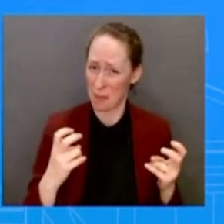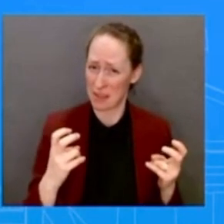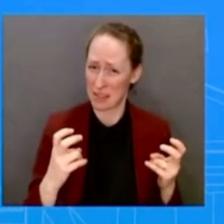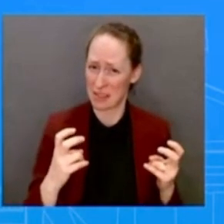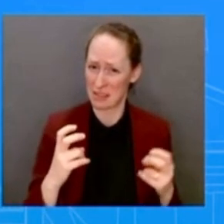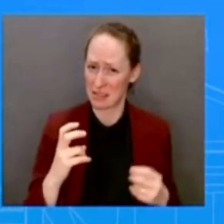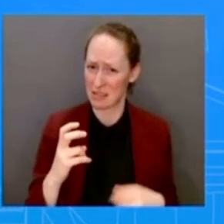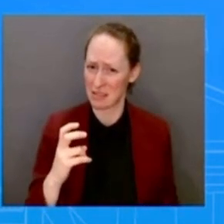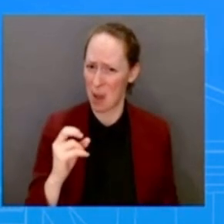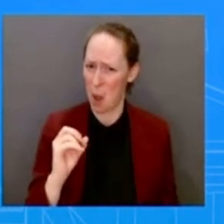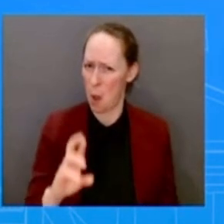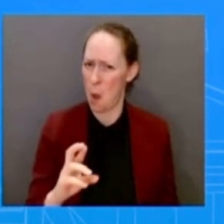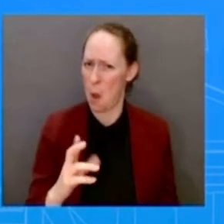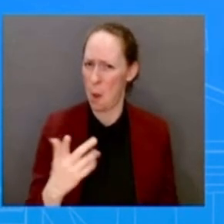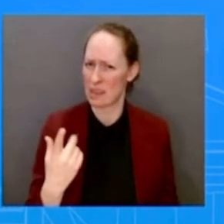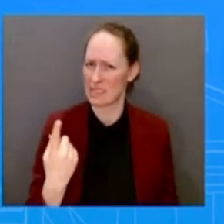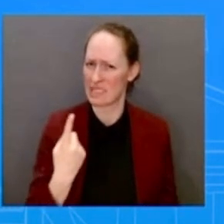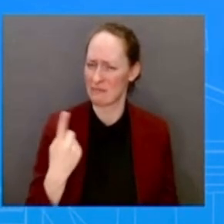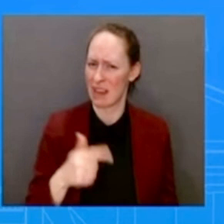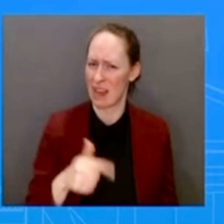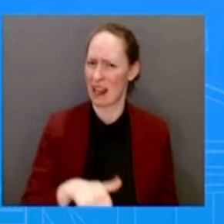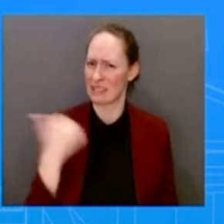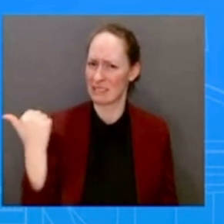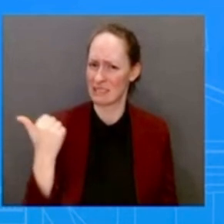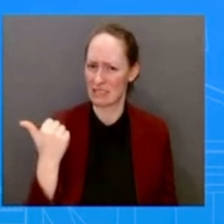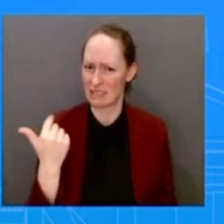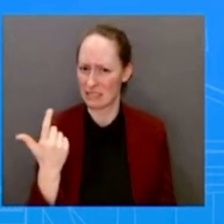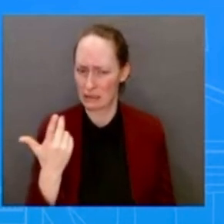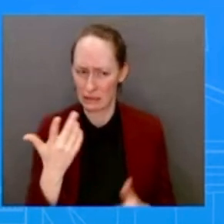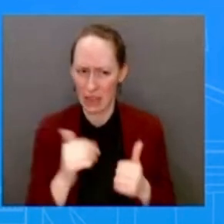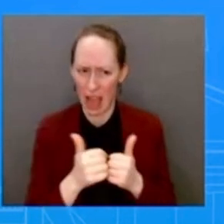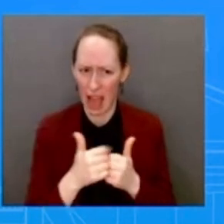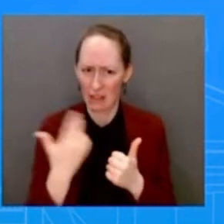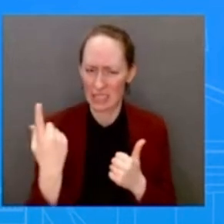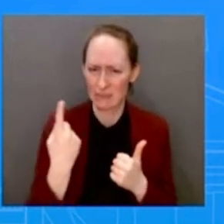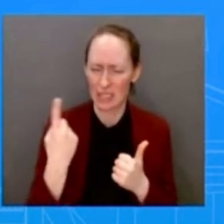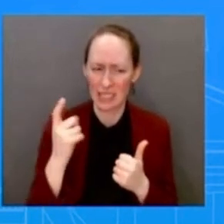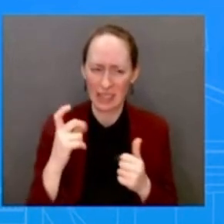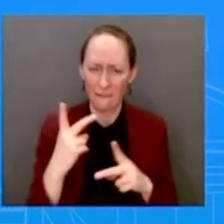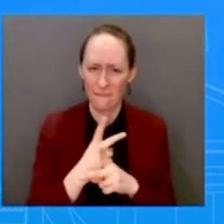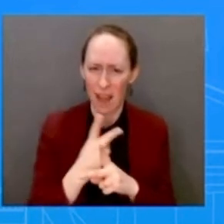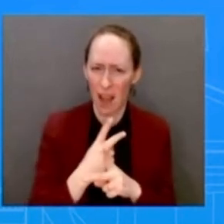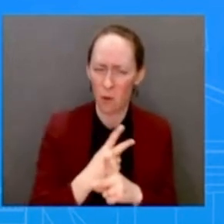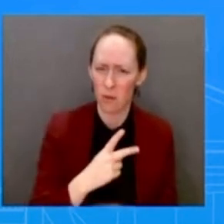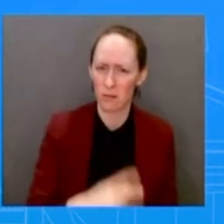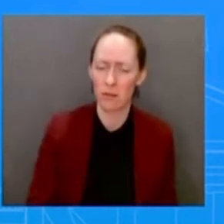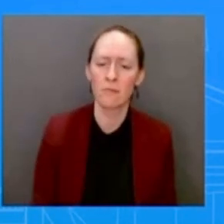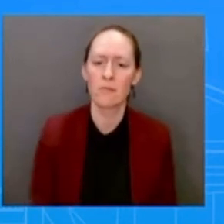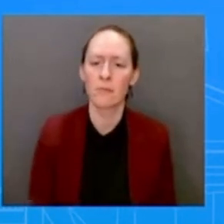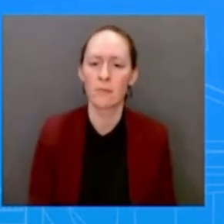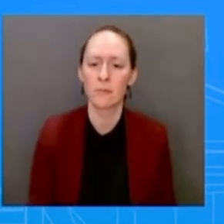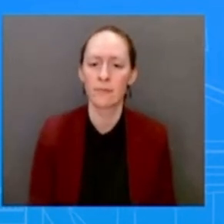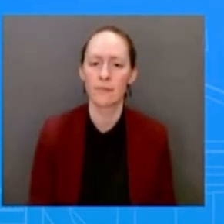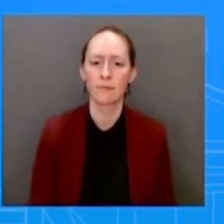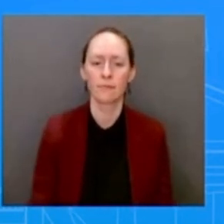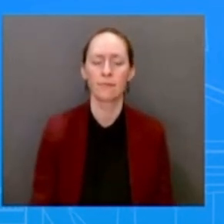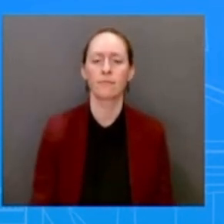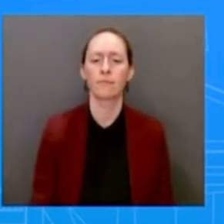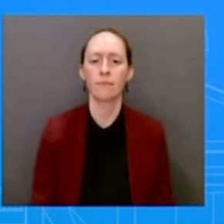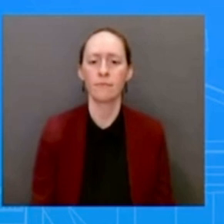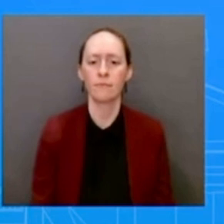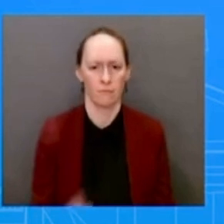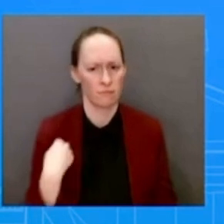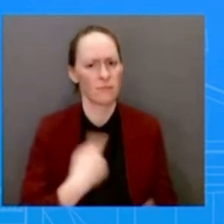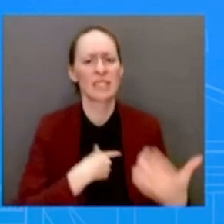relationships are clearly important to us. We're still in listening mode, we're still in discussion and just don't have anything more to share on what's